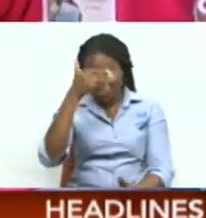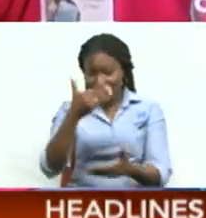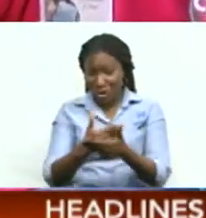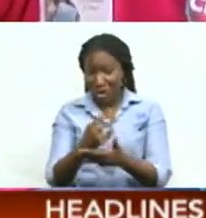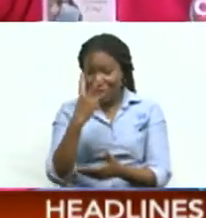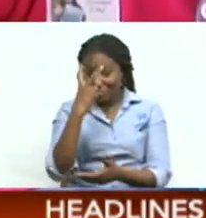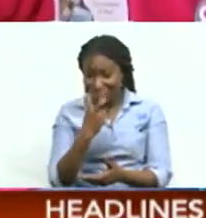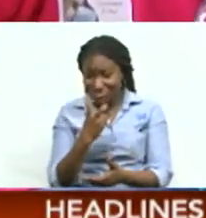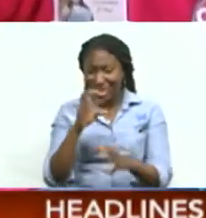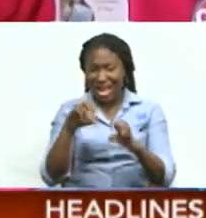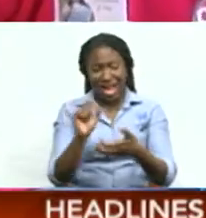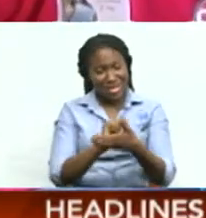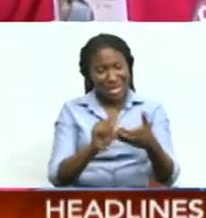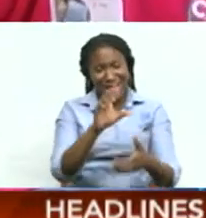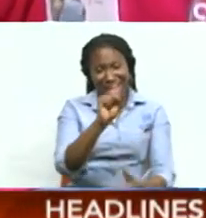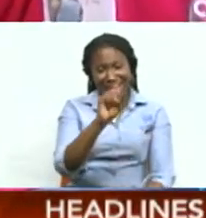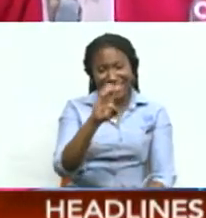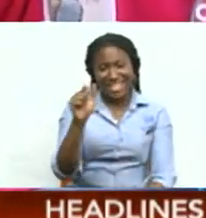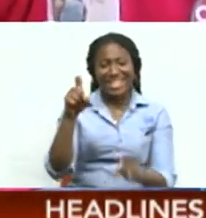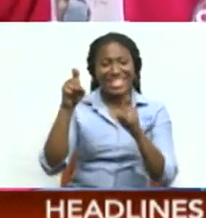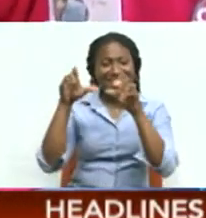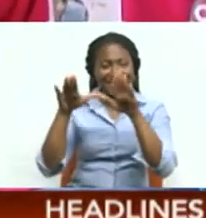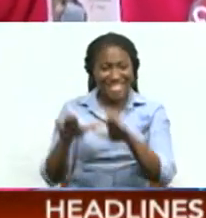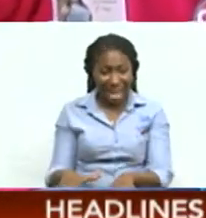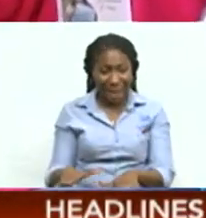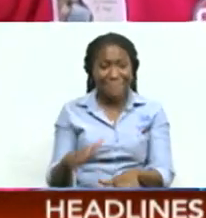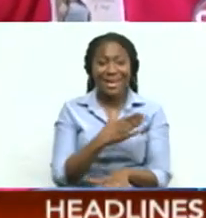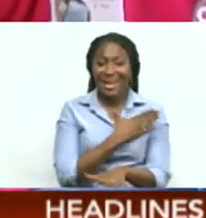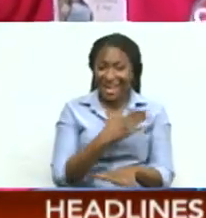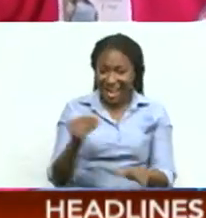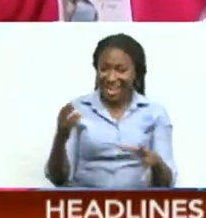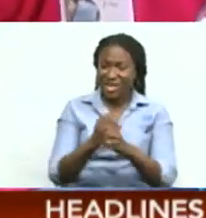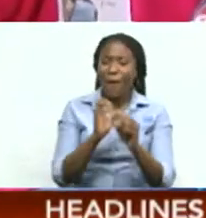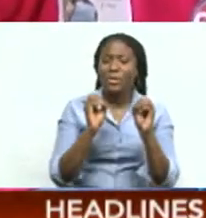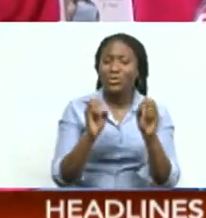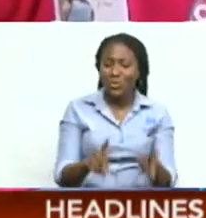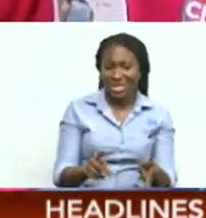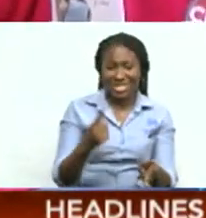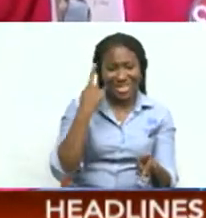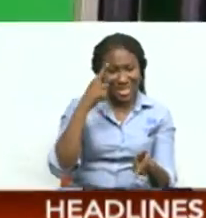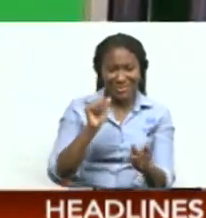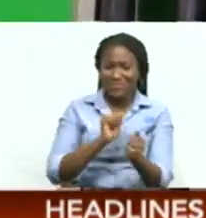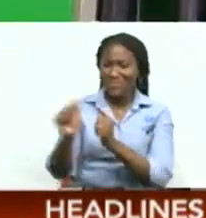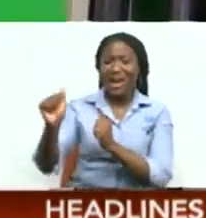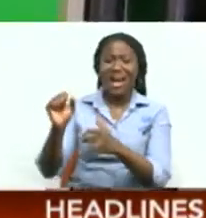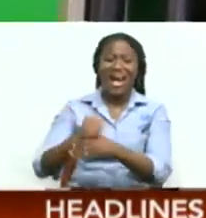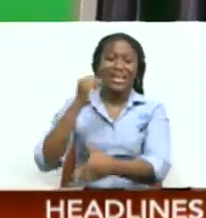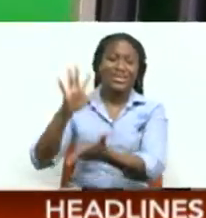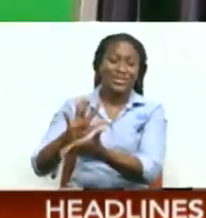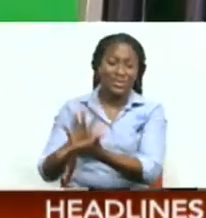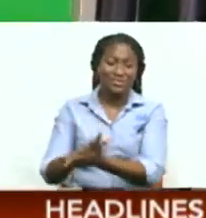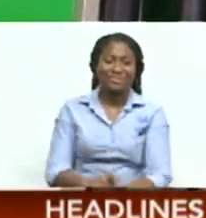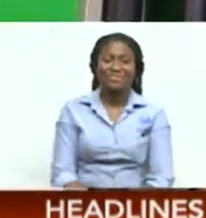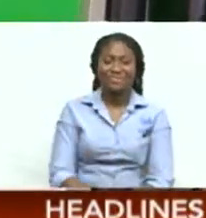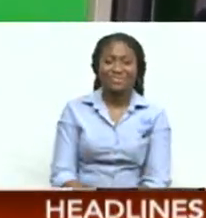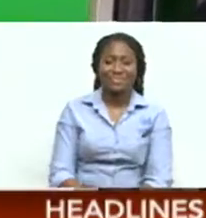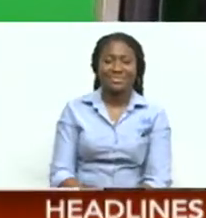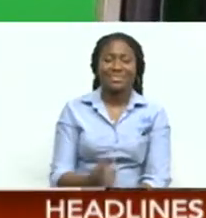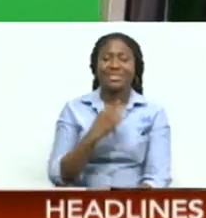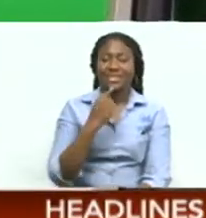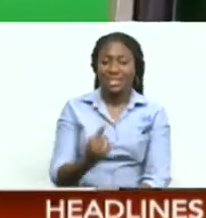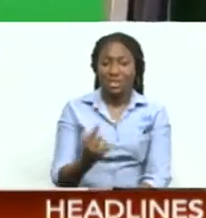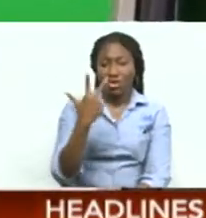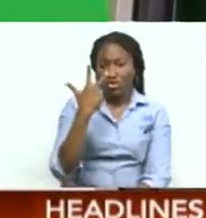was able to write the SEA exam and get an opportunity to go to a high school. Guardian Media understands that three